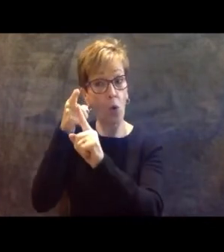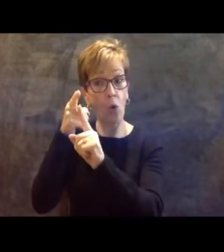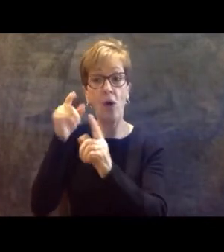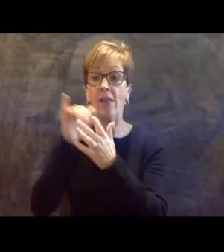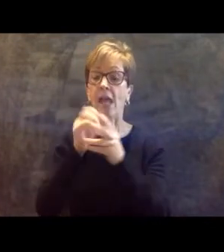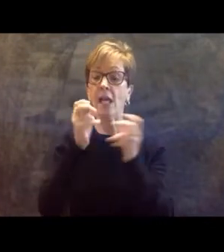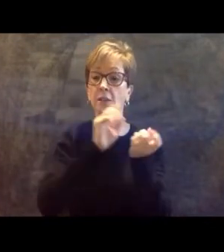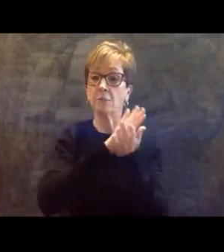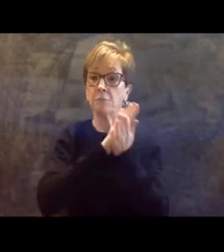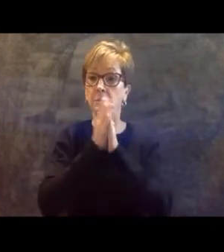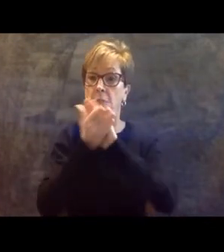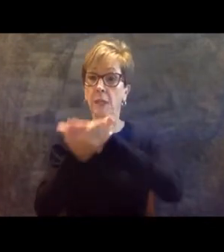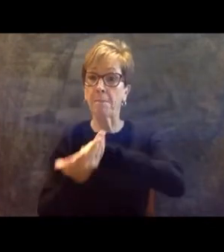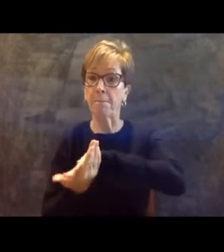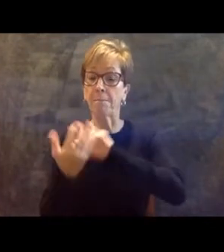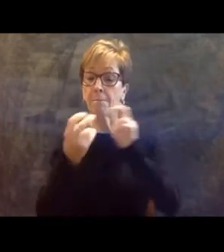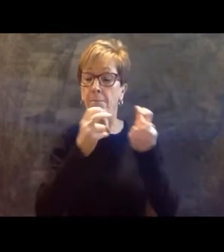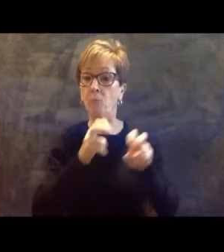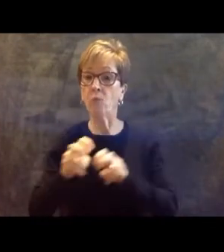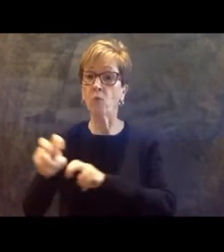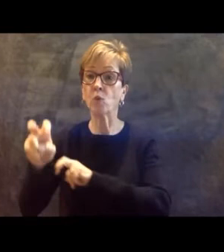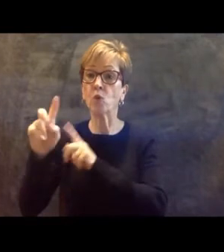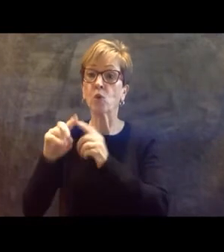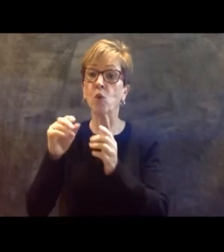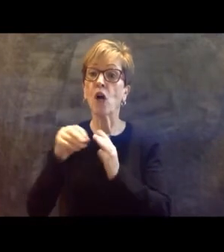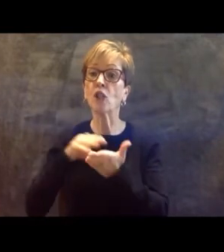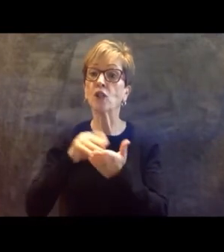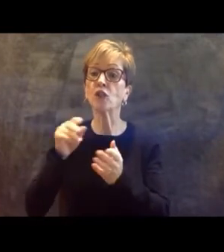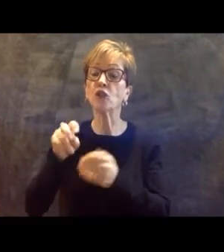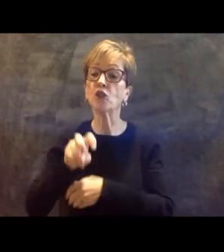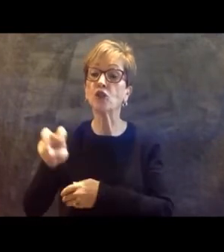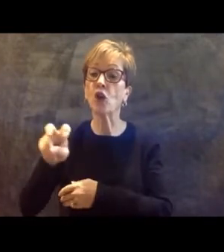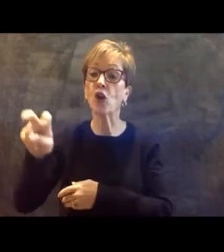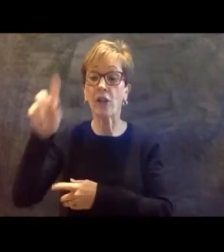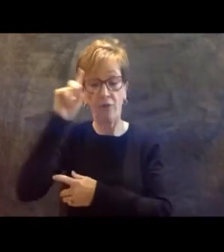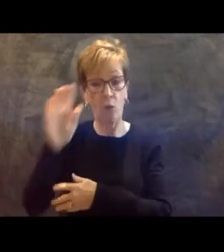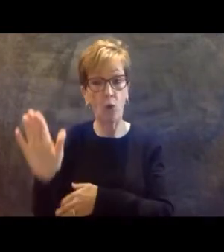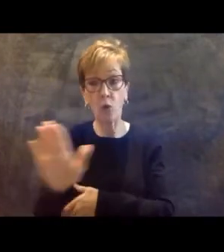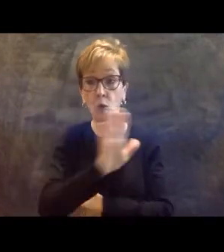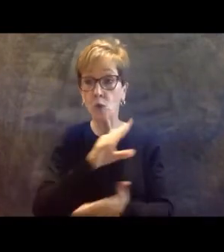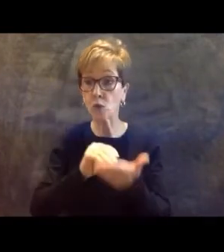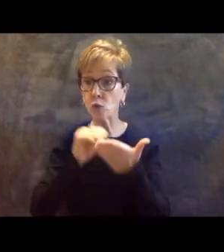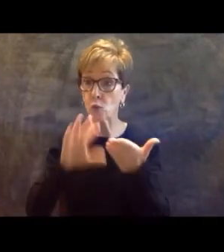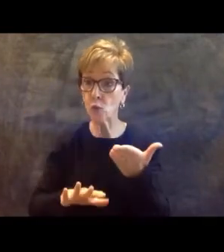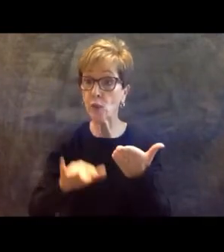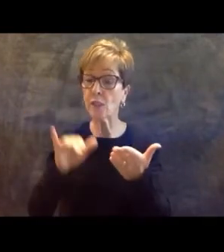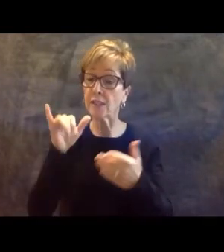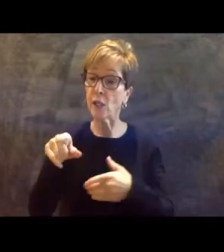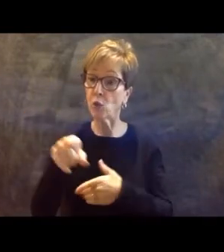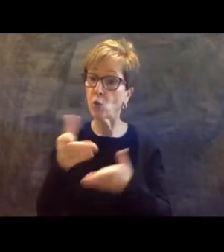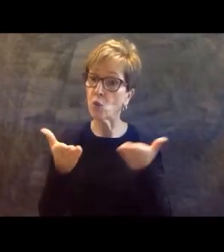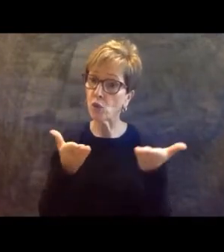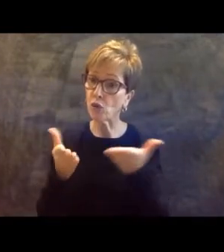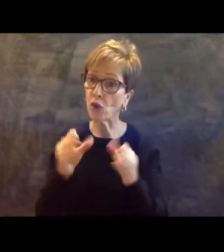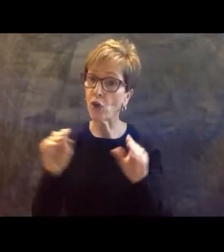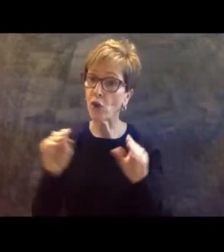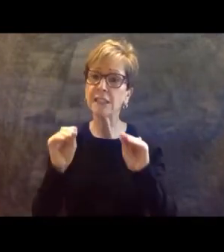journey for the students that you serve and teach each and every day.